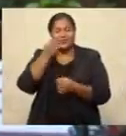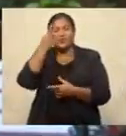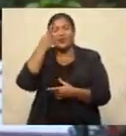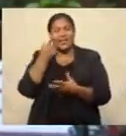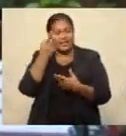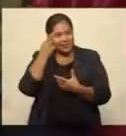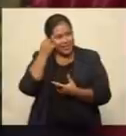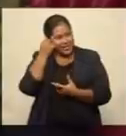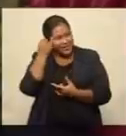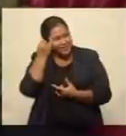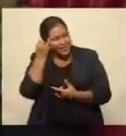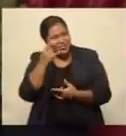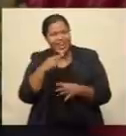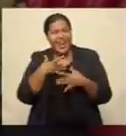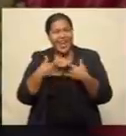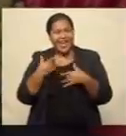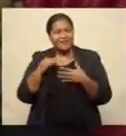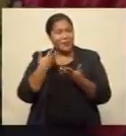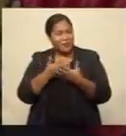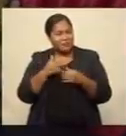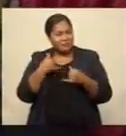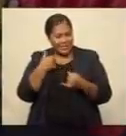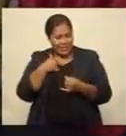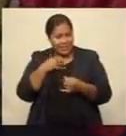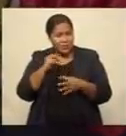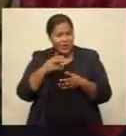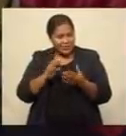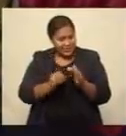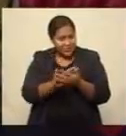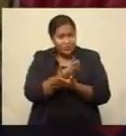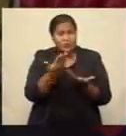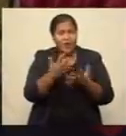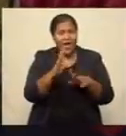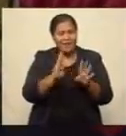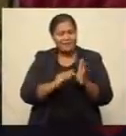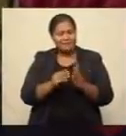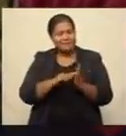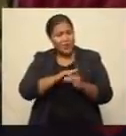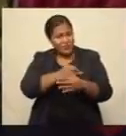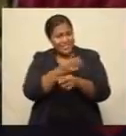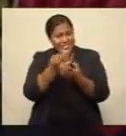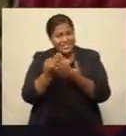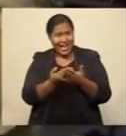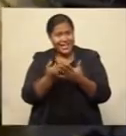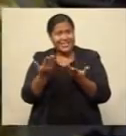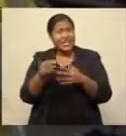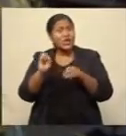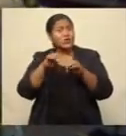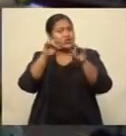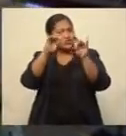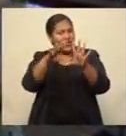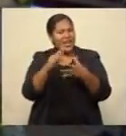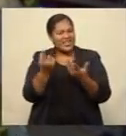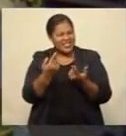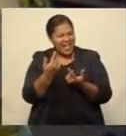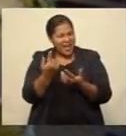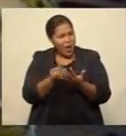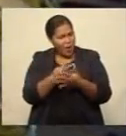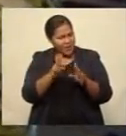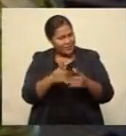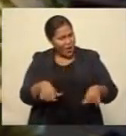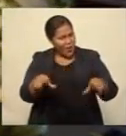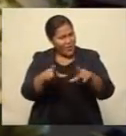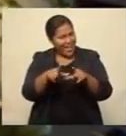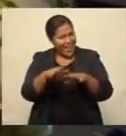life in front of me. When she entered marine biology studies in Australia, she was among only a handful of local women interested in the